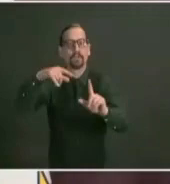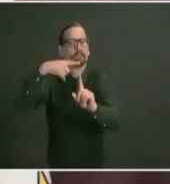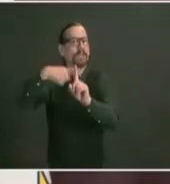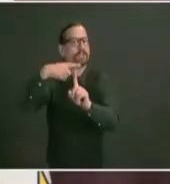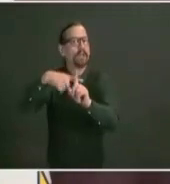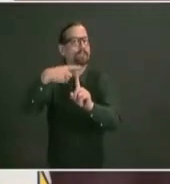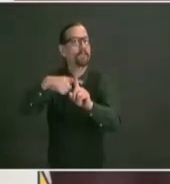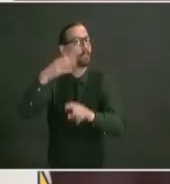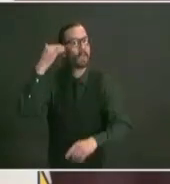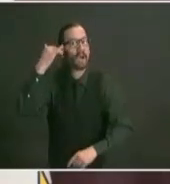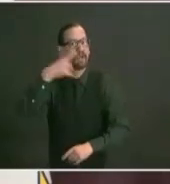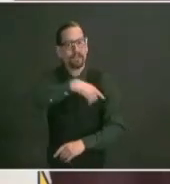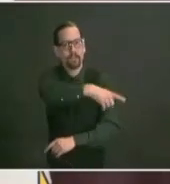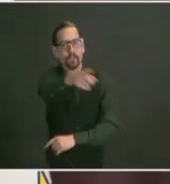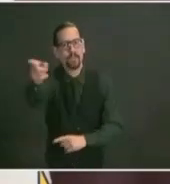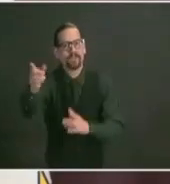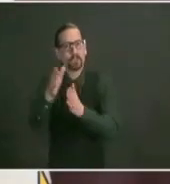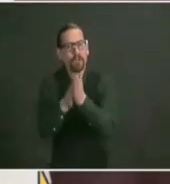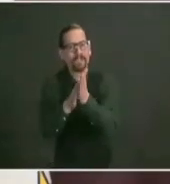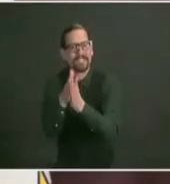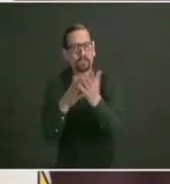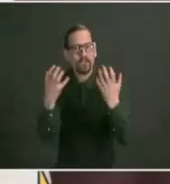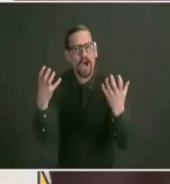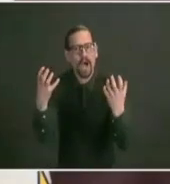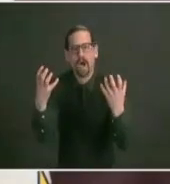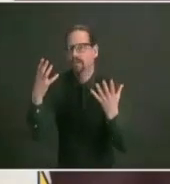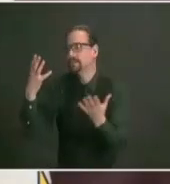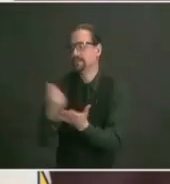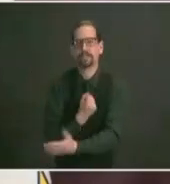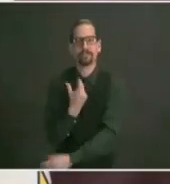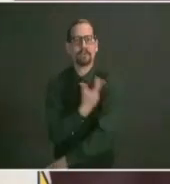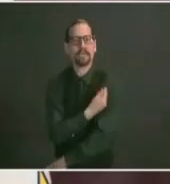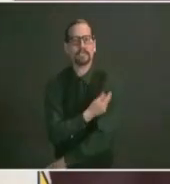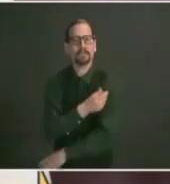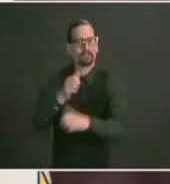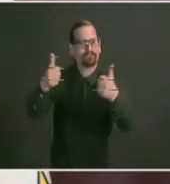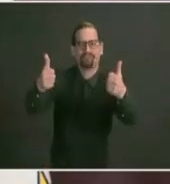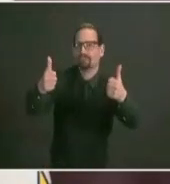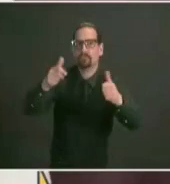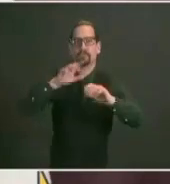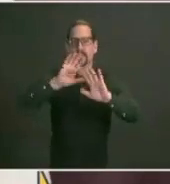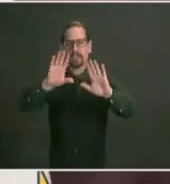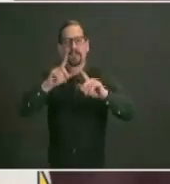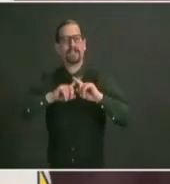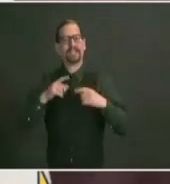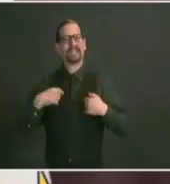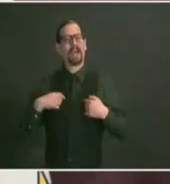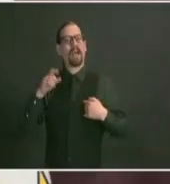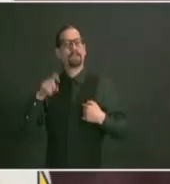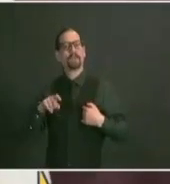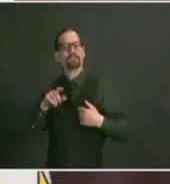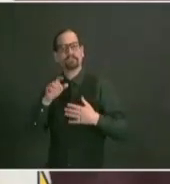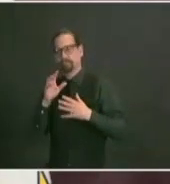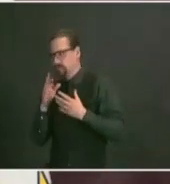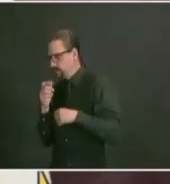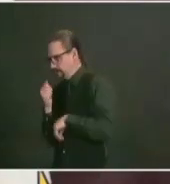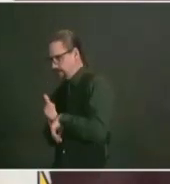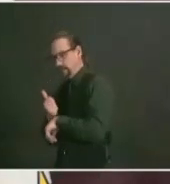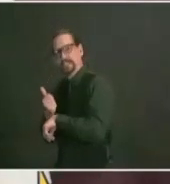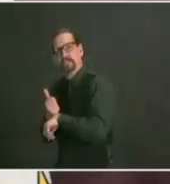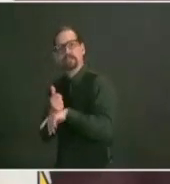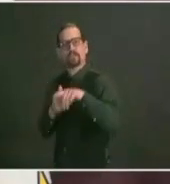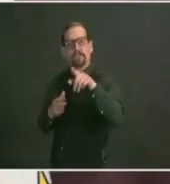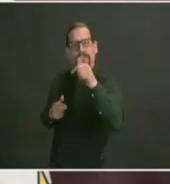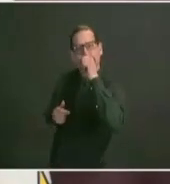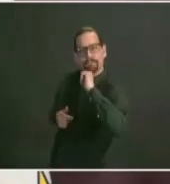everyone who wants one and needs one we are almost there our focus on having